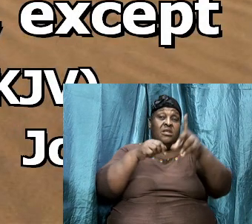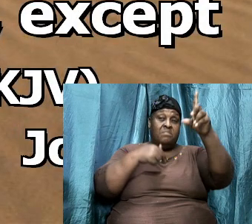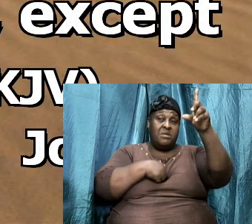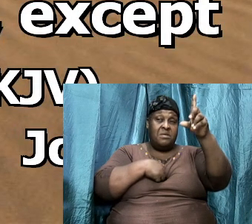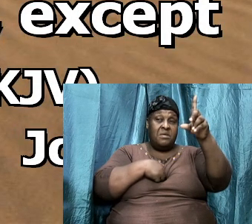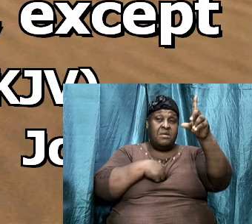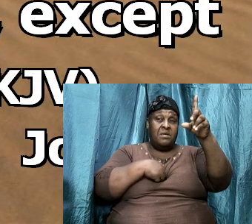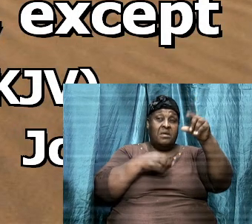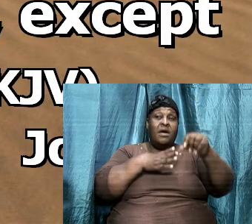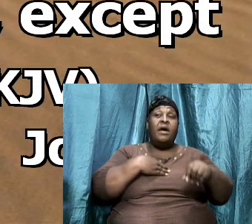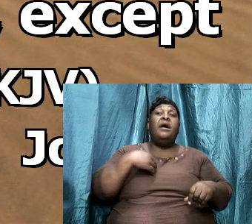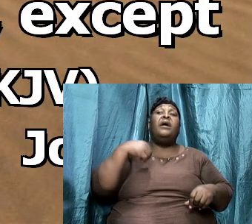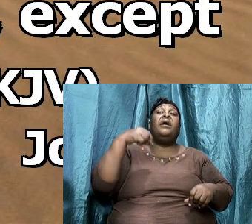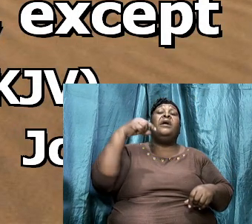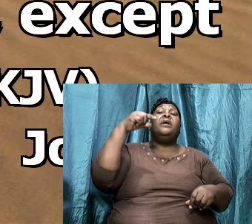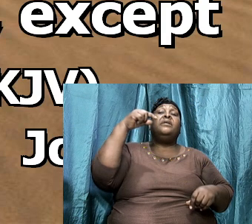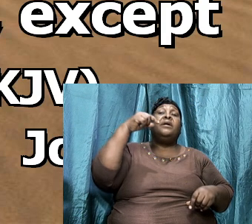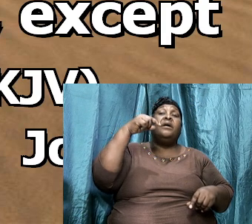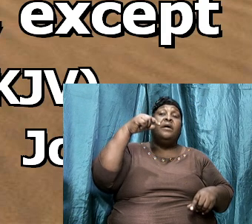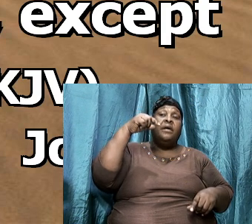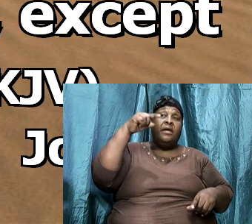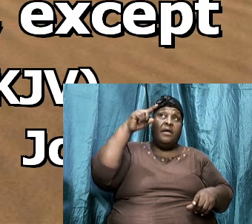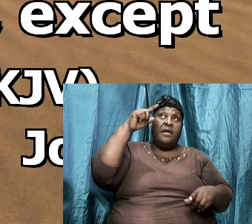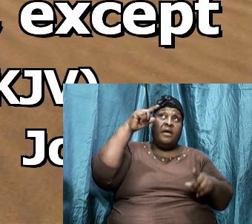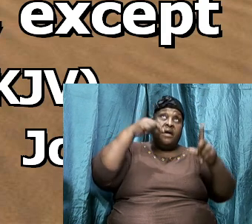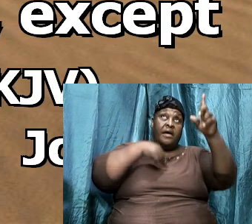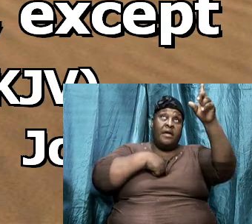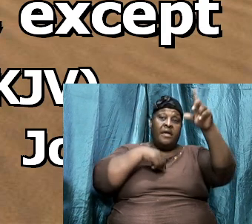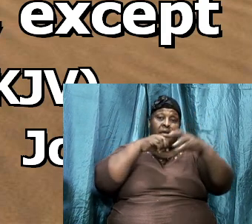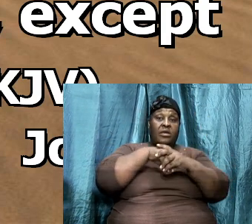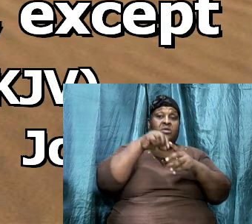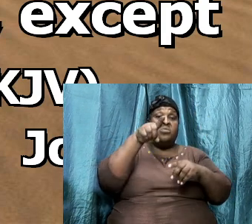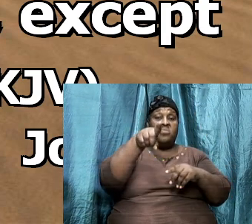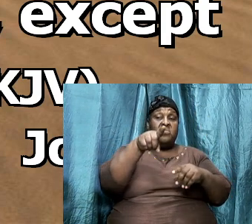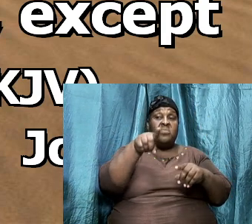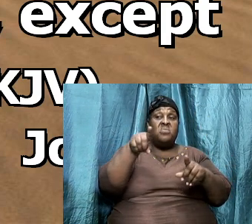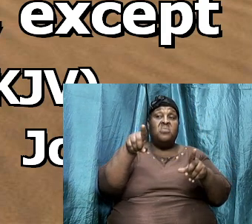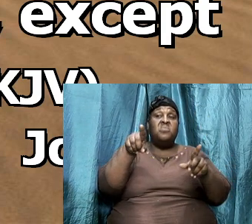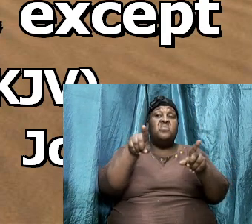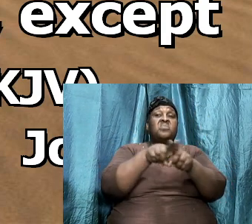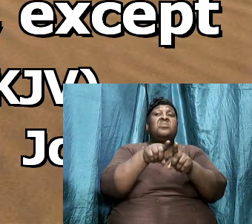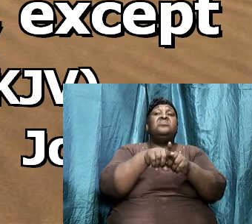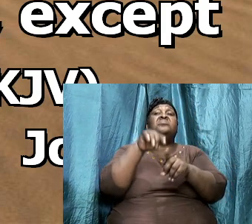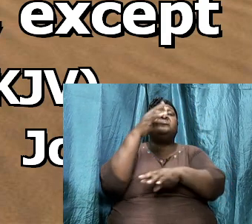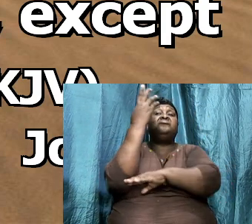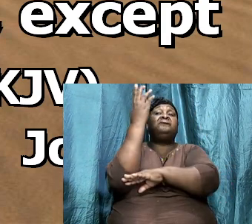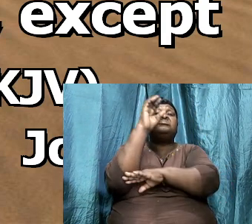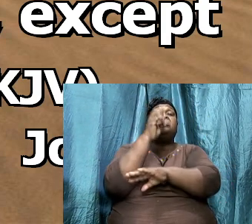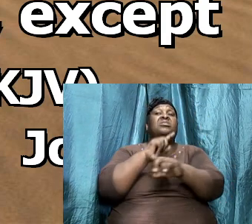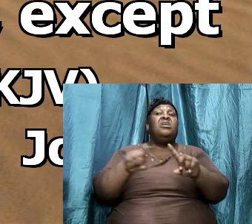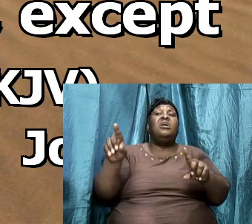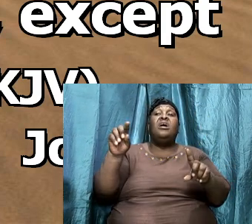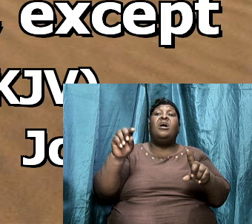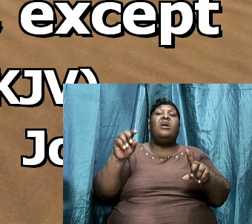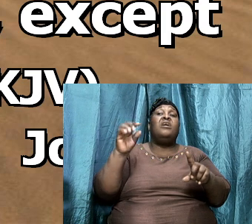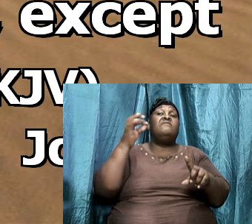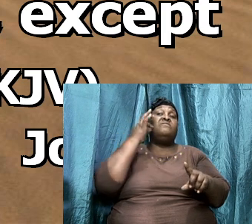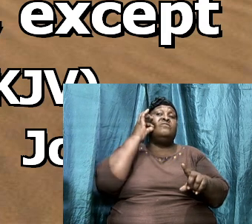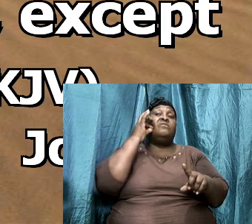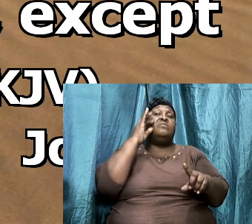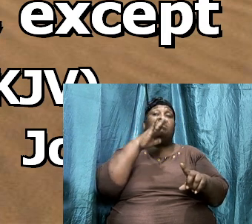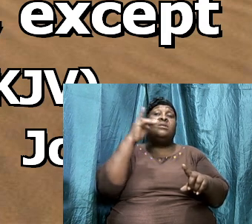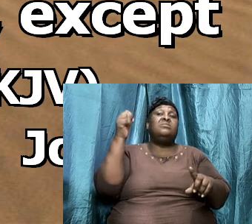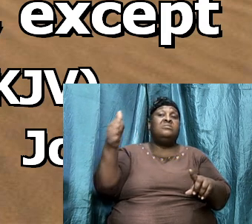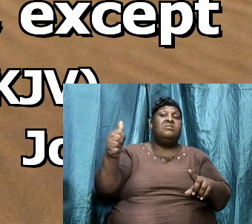and I in you as the branch cannot be a fruit of itself except